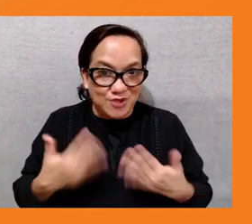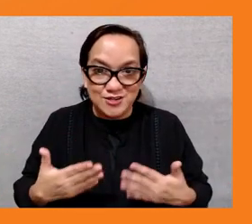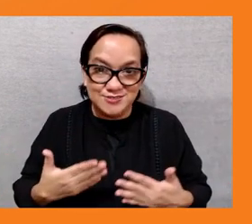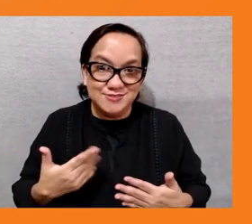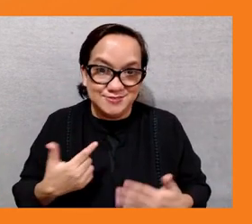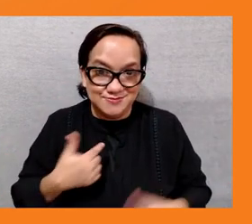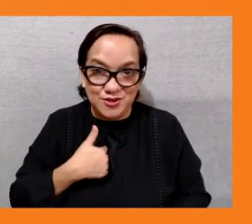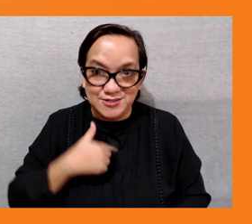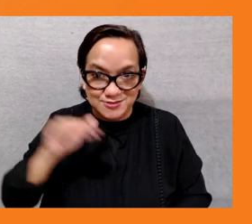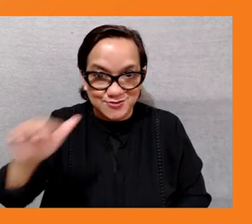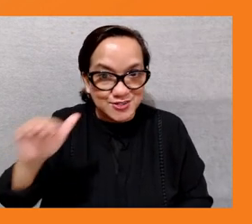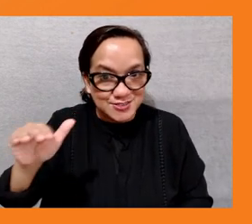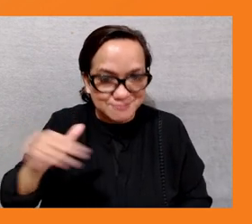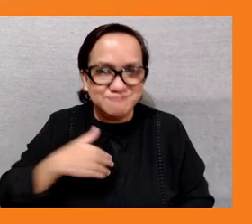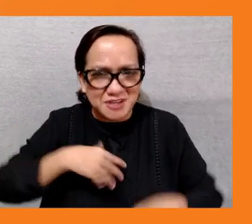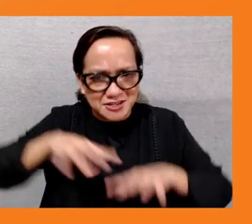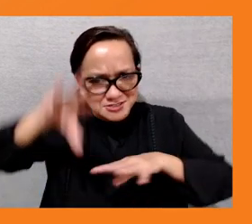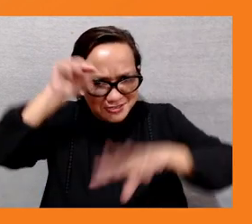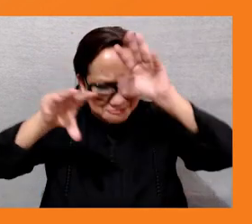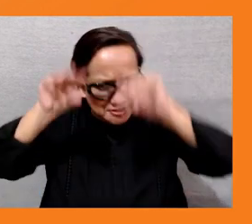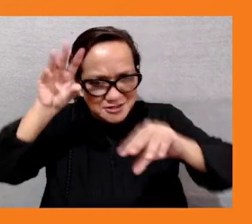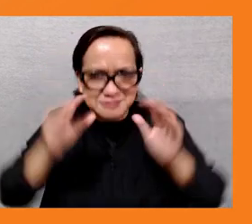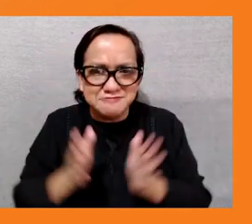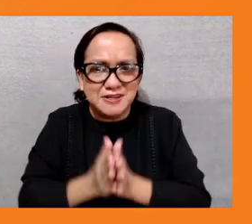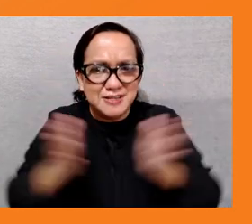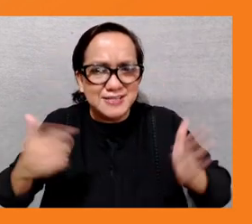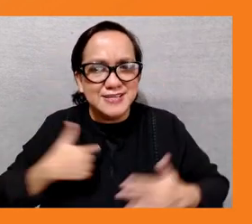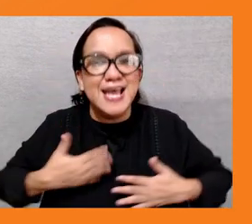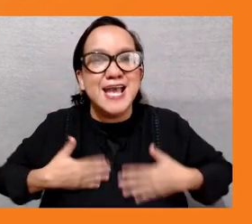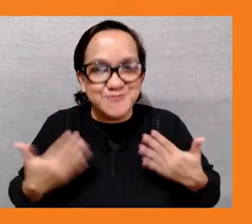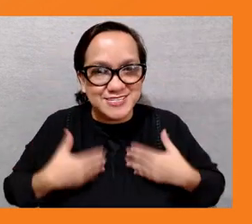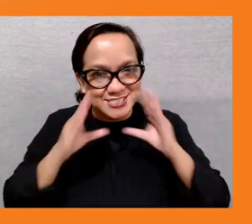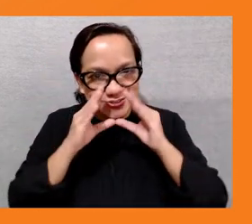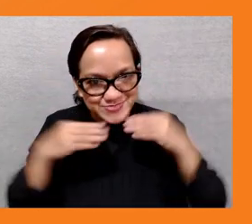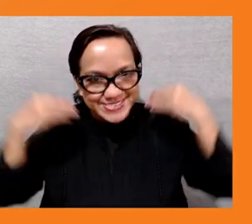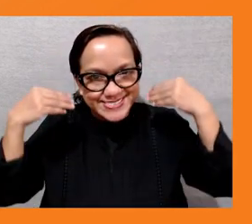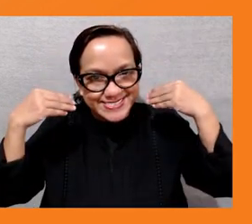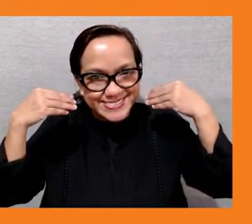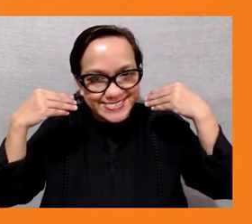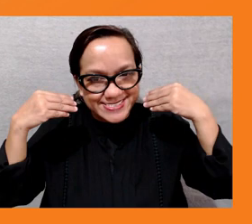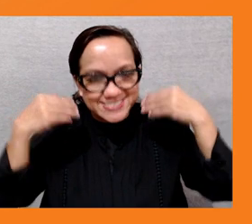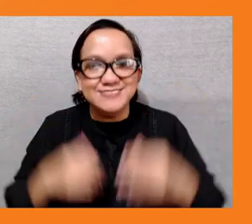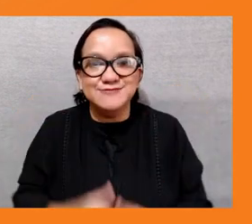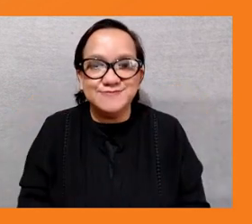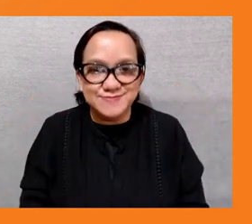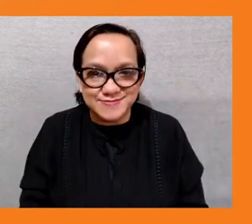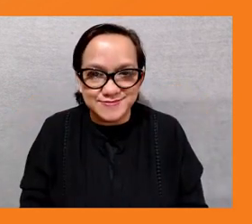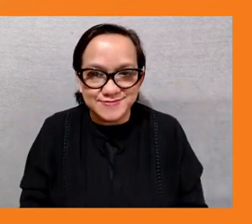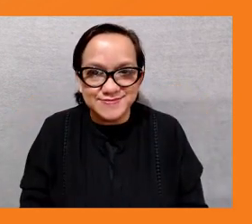um we found this to be very informative and inspiring um so handing this back to you simon